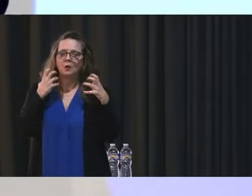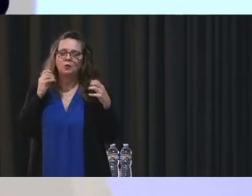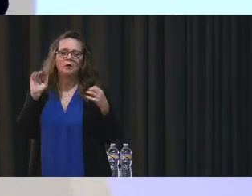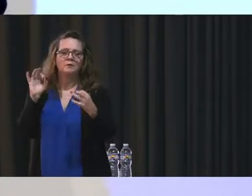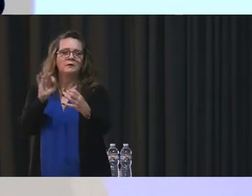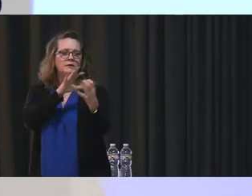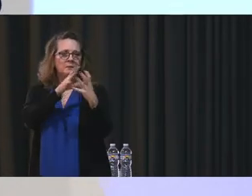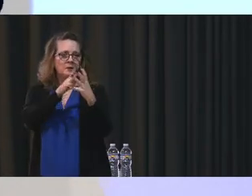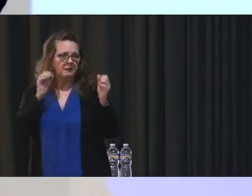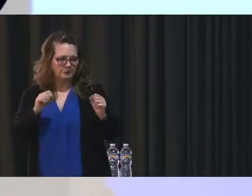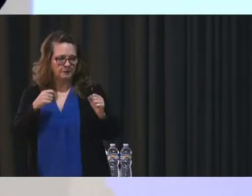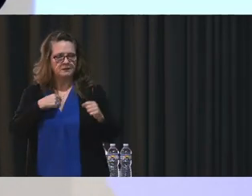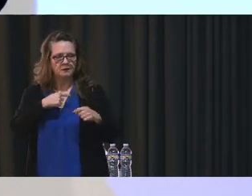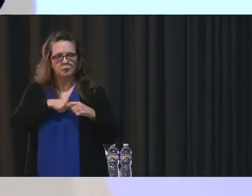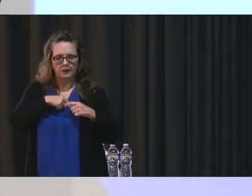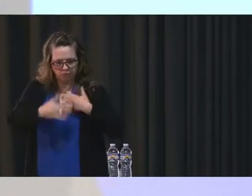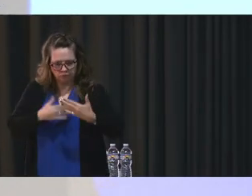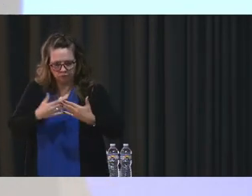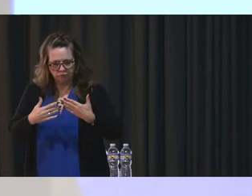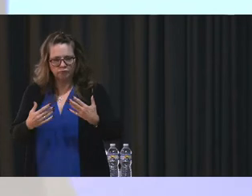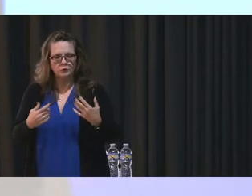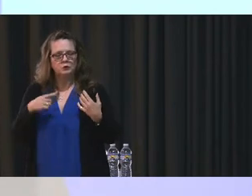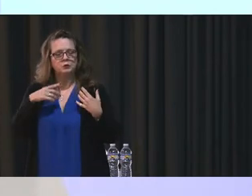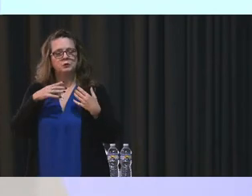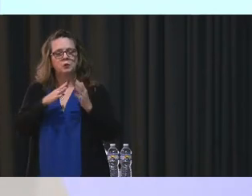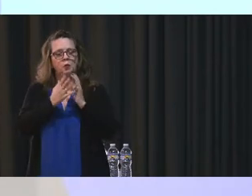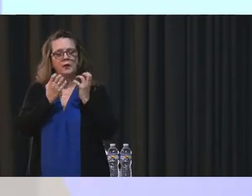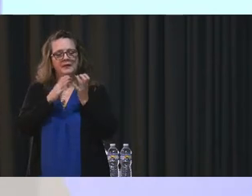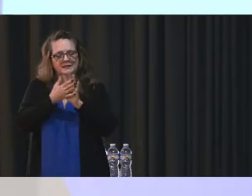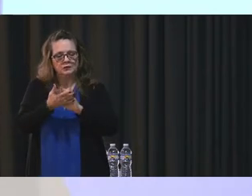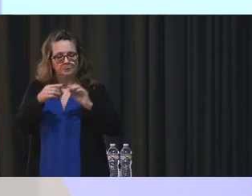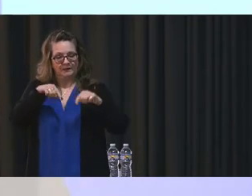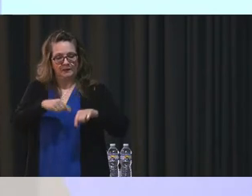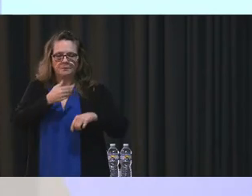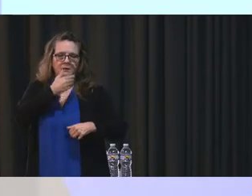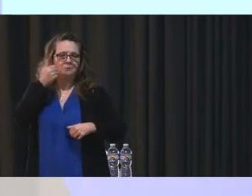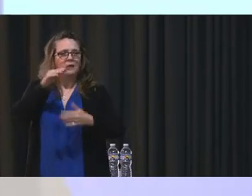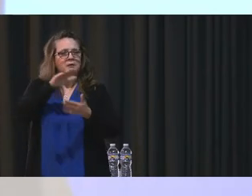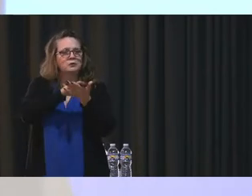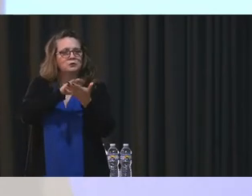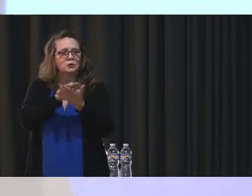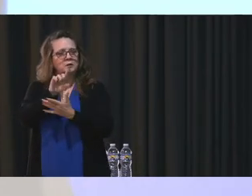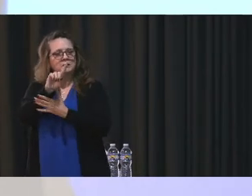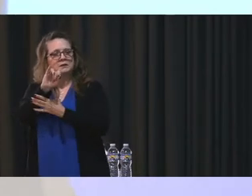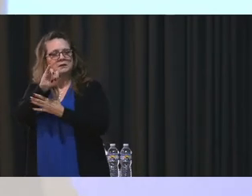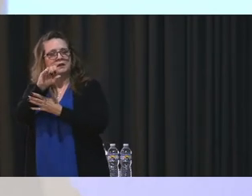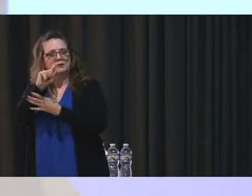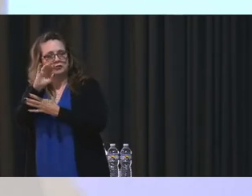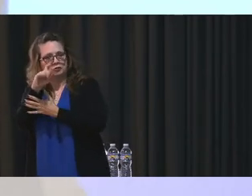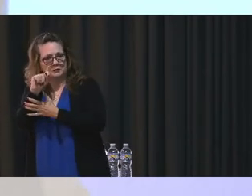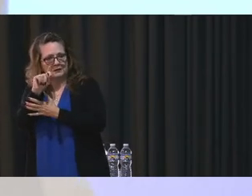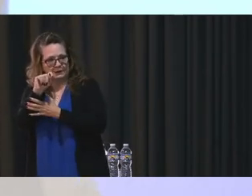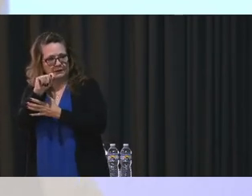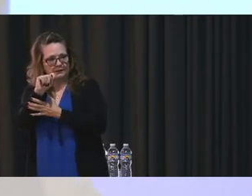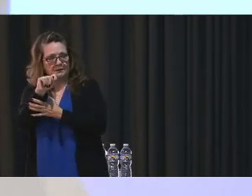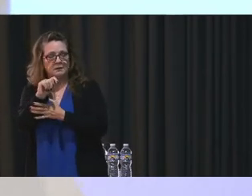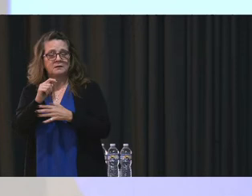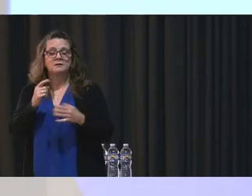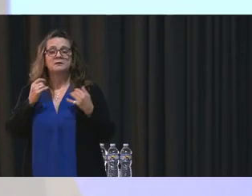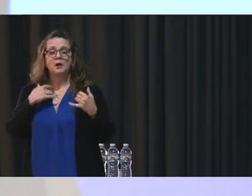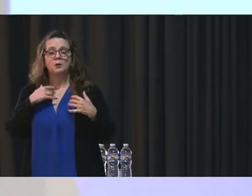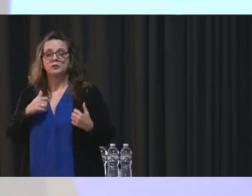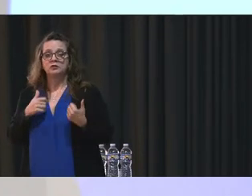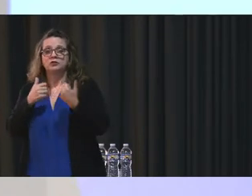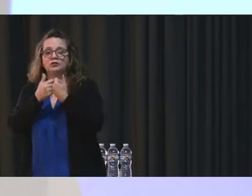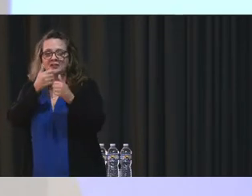as we move forward to make this the best school district that we want to make it. I want to challenge each of you,